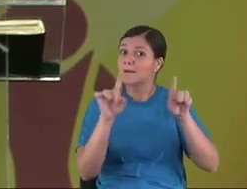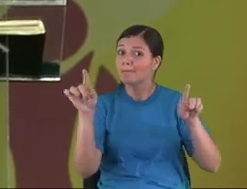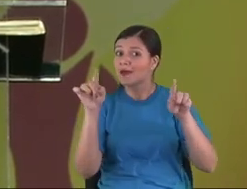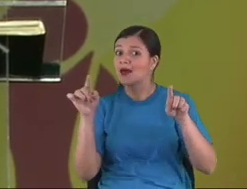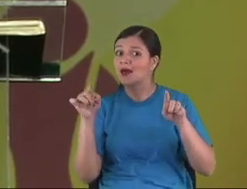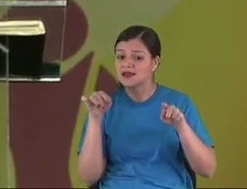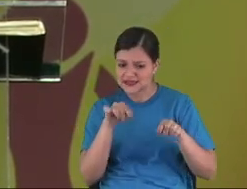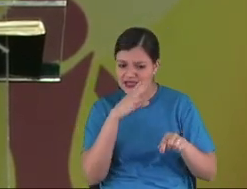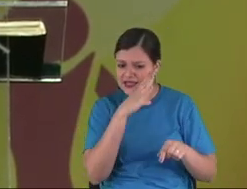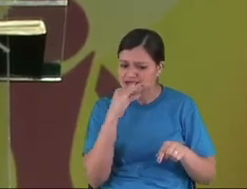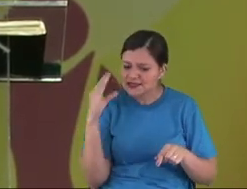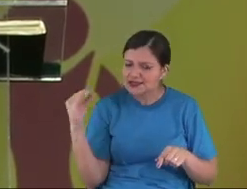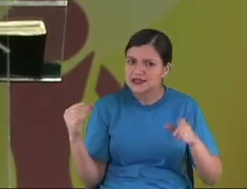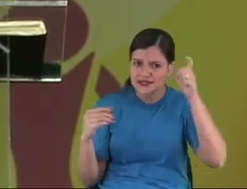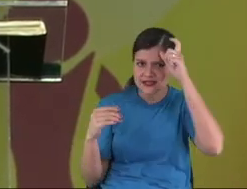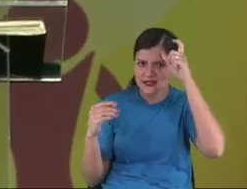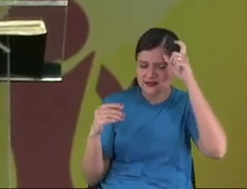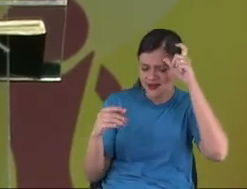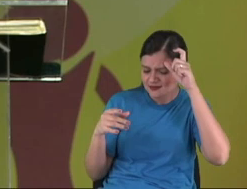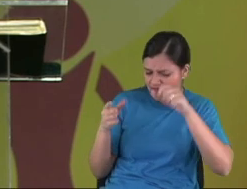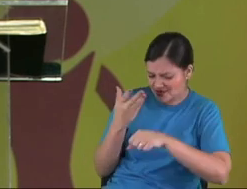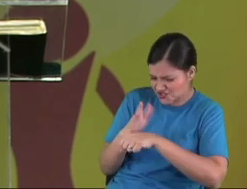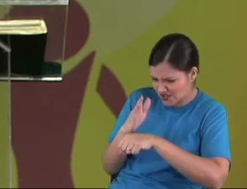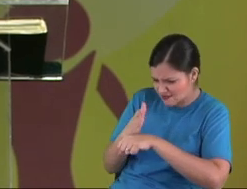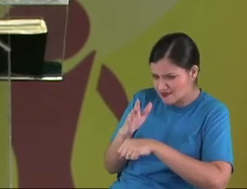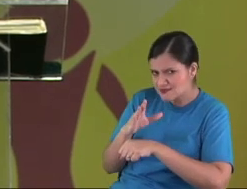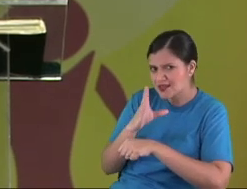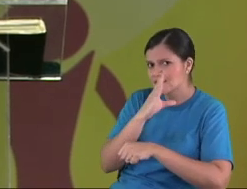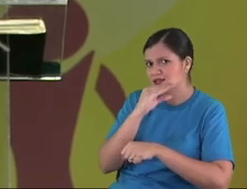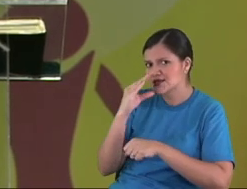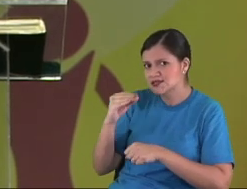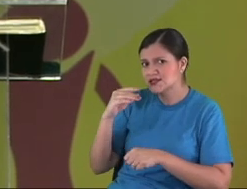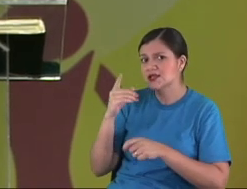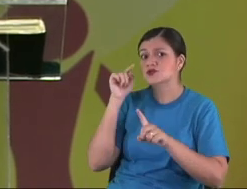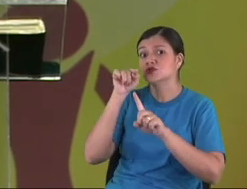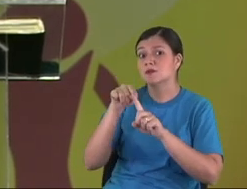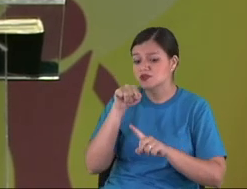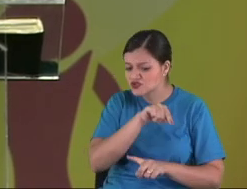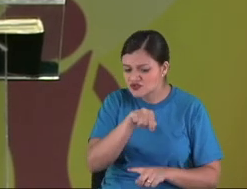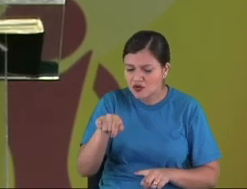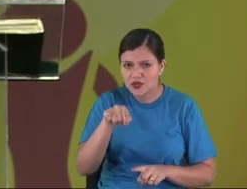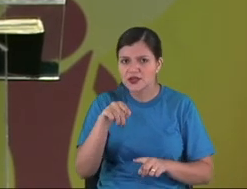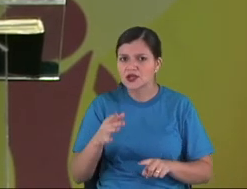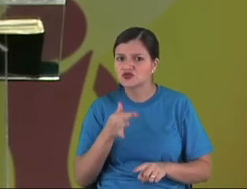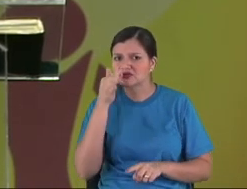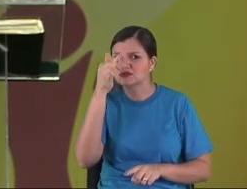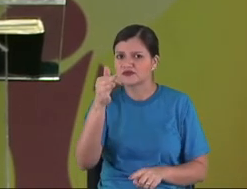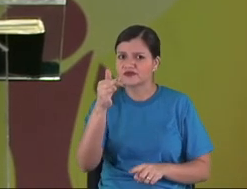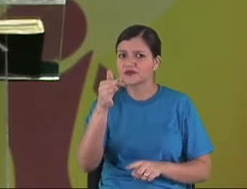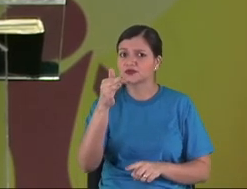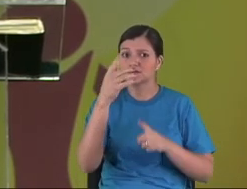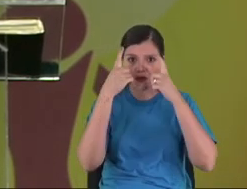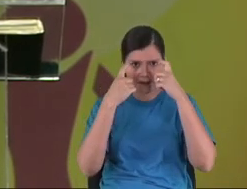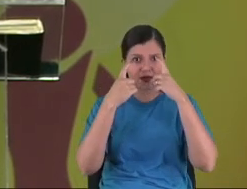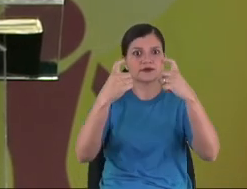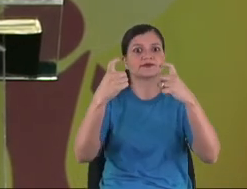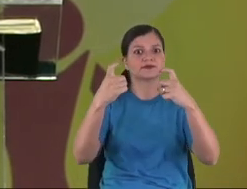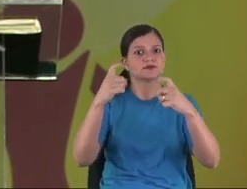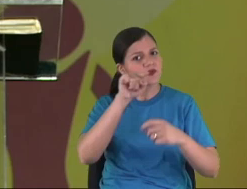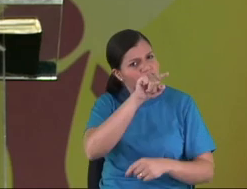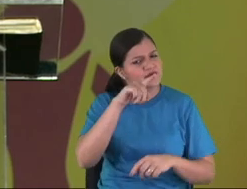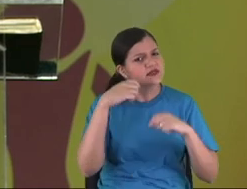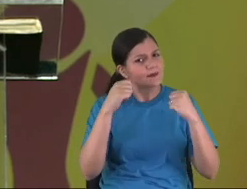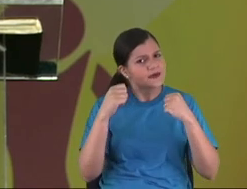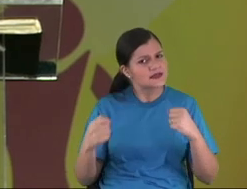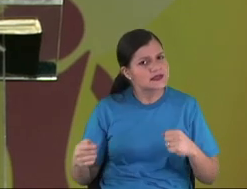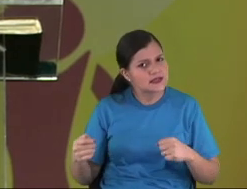the kids how to be violent. Satan is training his knight. You need to cut it off